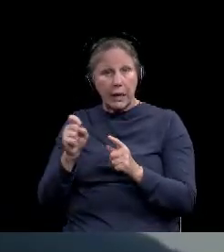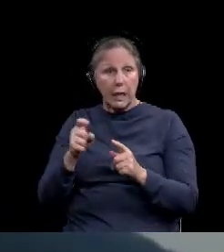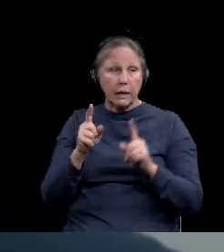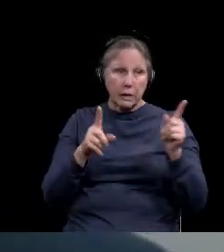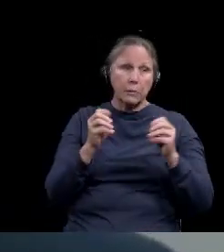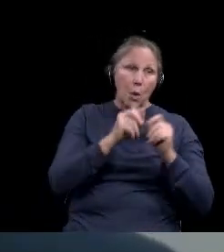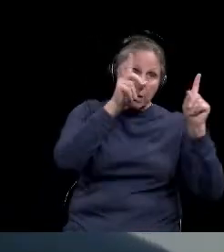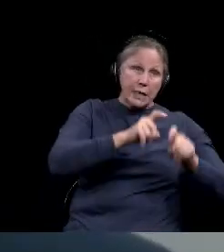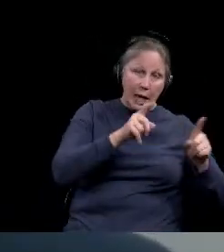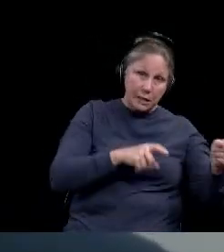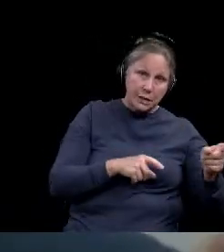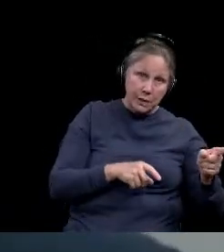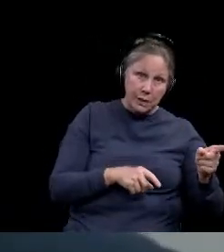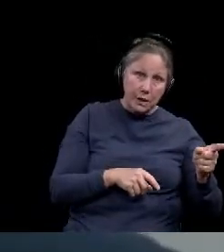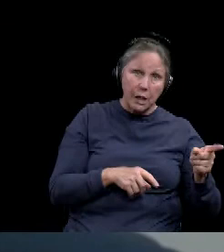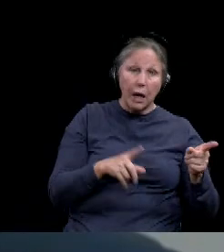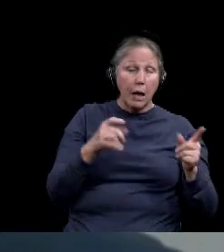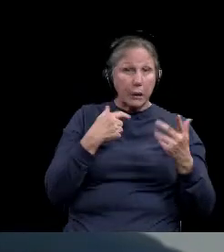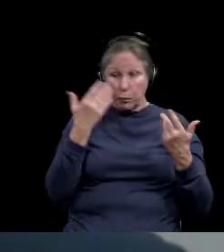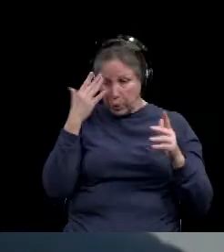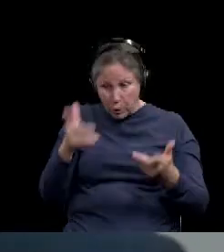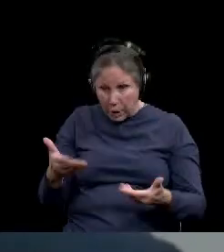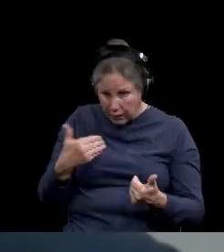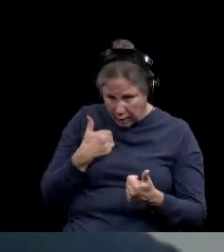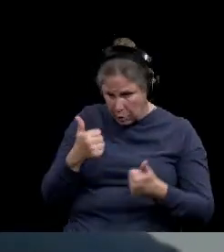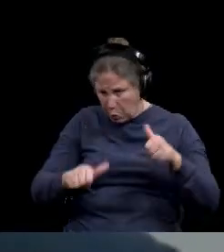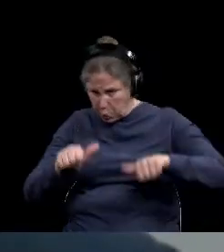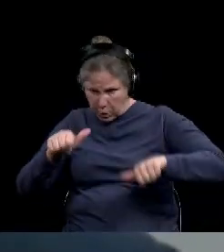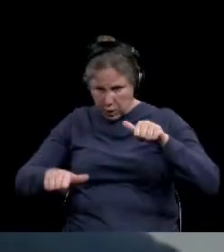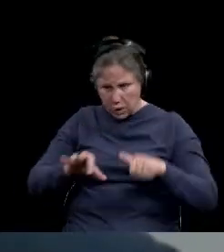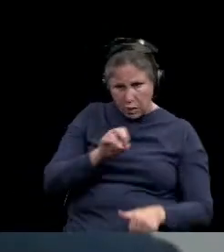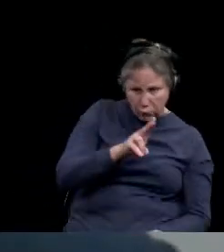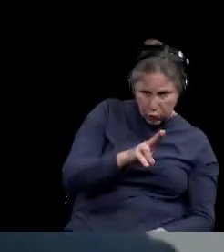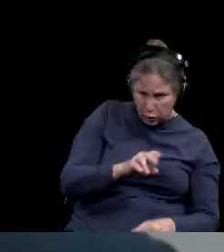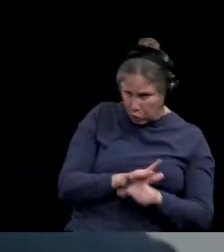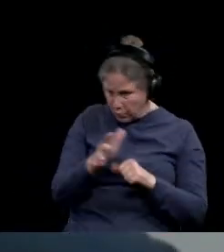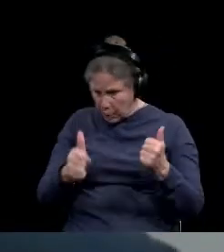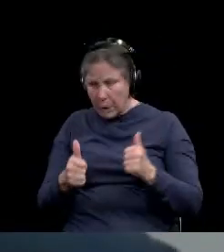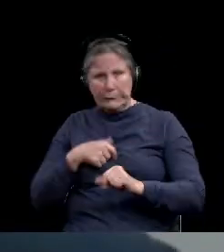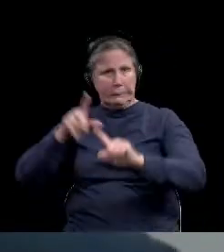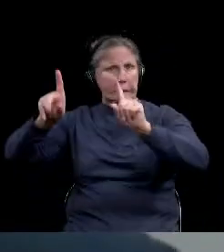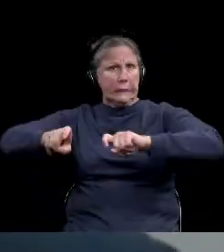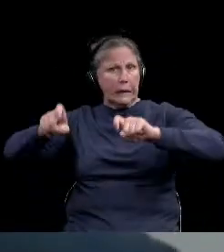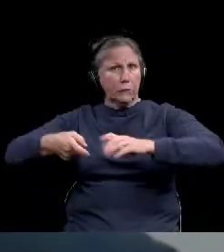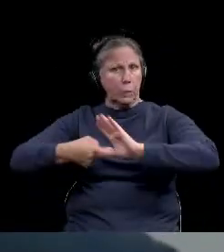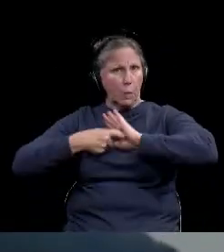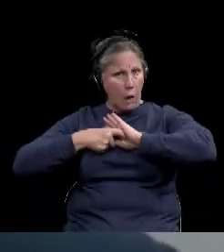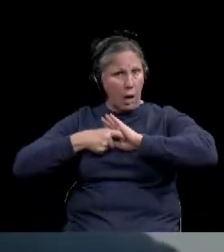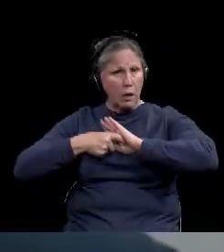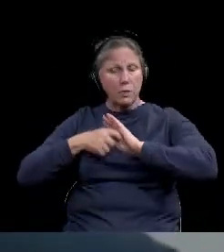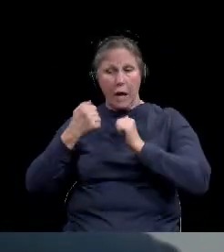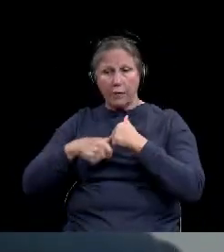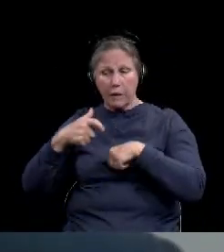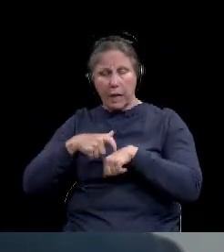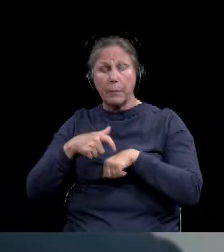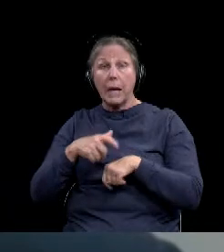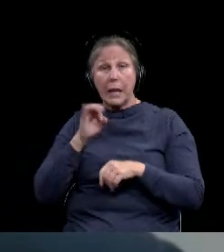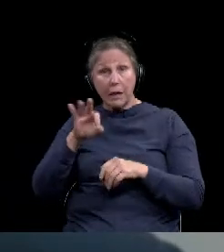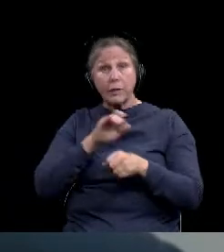test because before we test you, we obviously don't know whether you have flu or coronavirus and we need to detect every coronavirus case that we can.